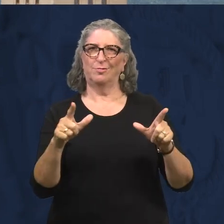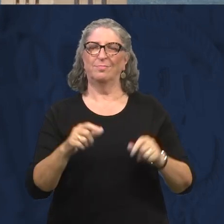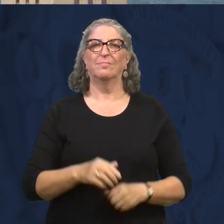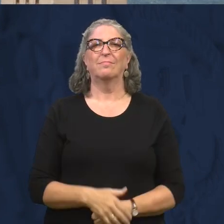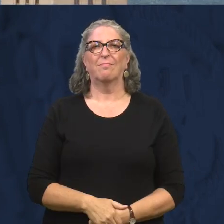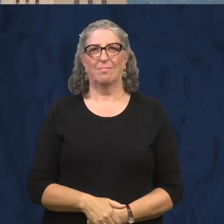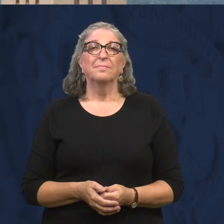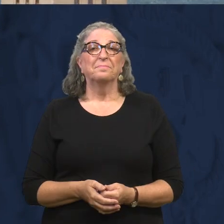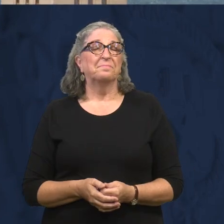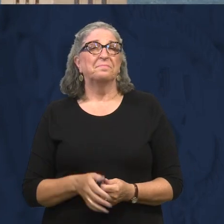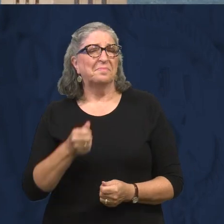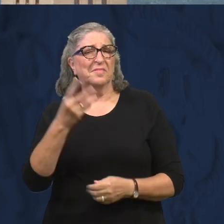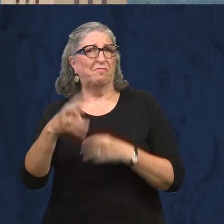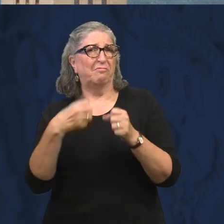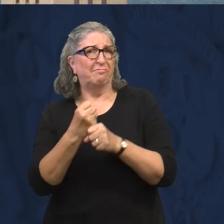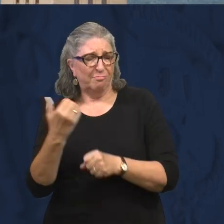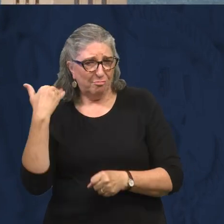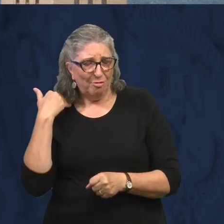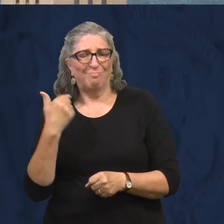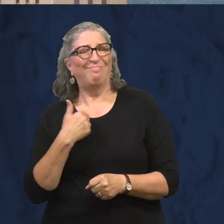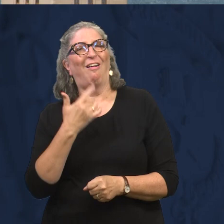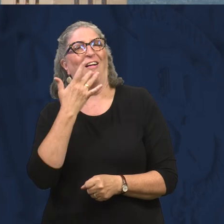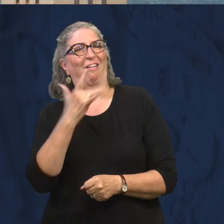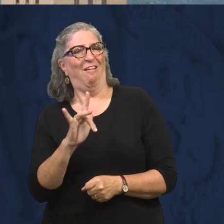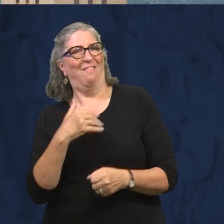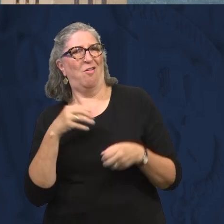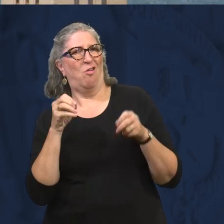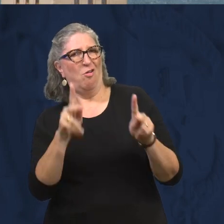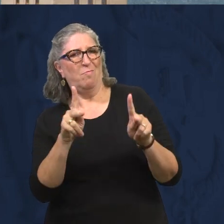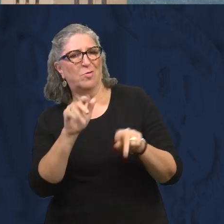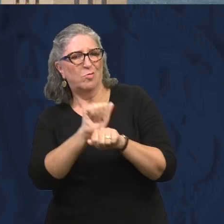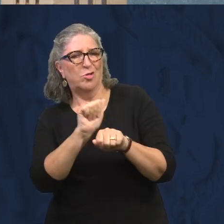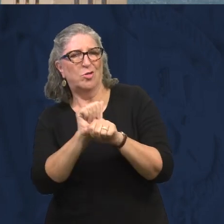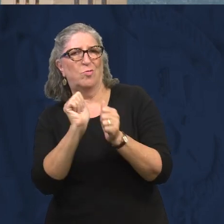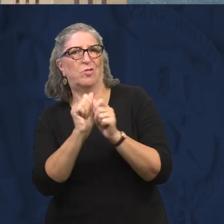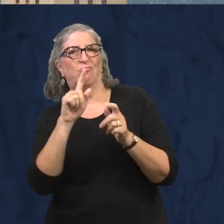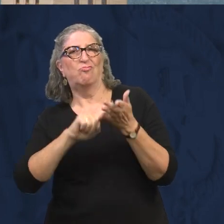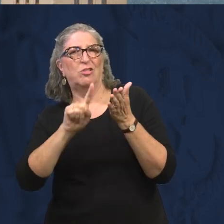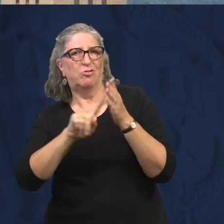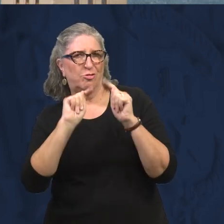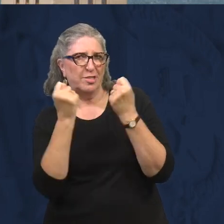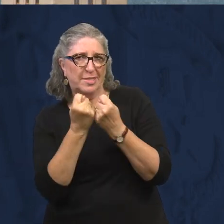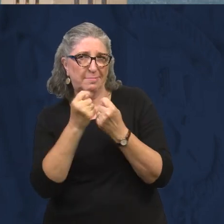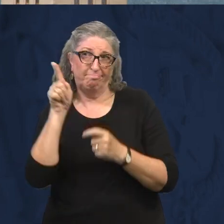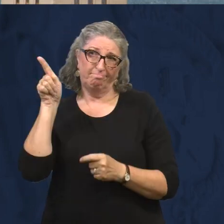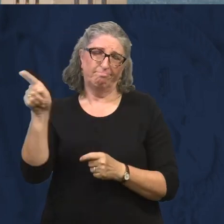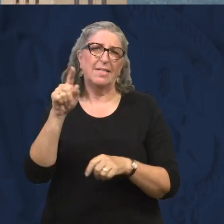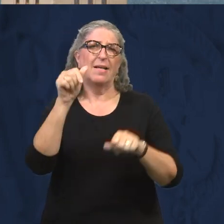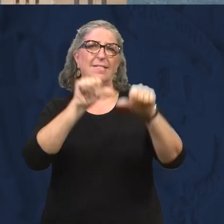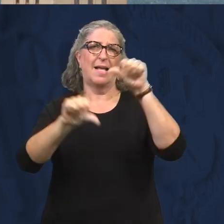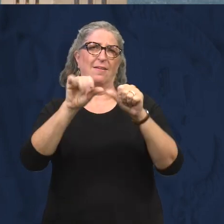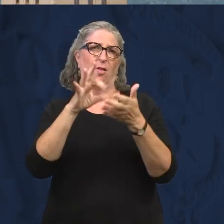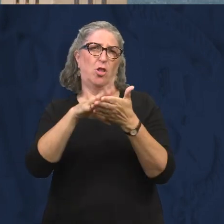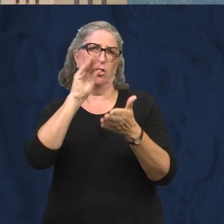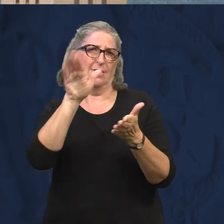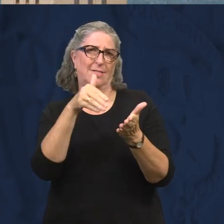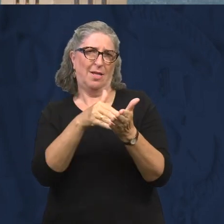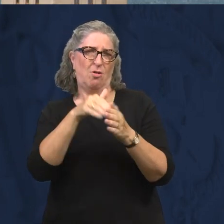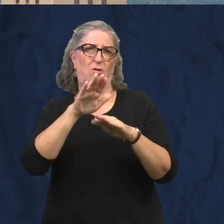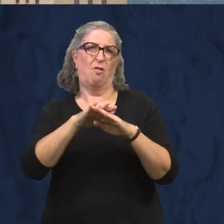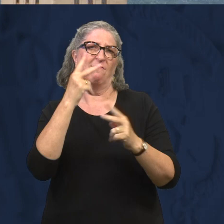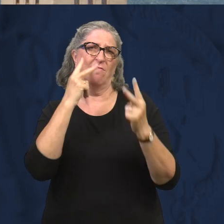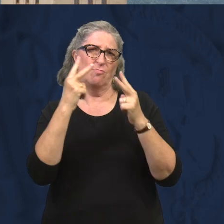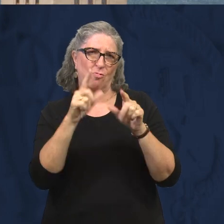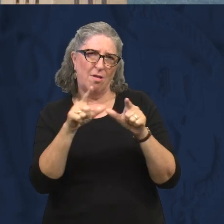language. Some years ago, I had the good fortune to be part of a research team at the Science of Learning Center on Visual